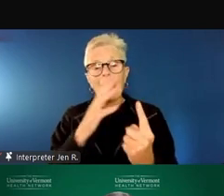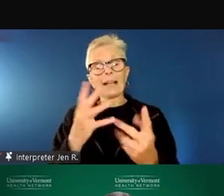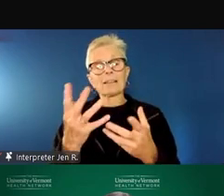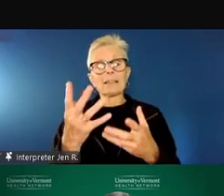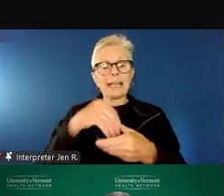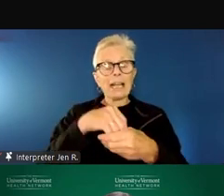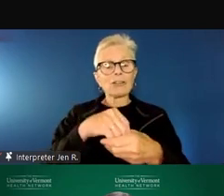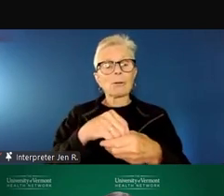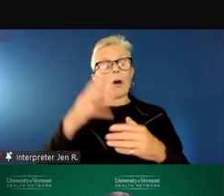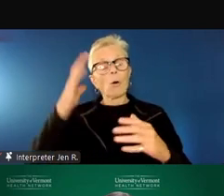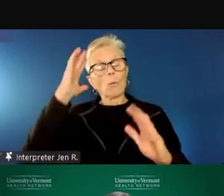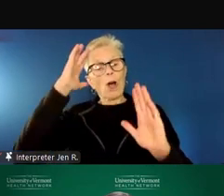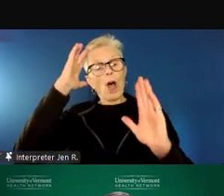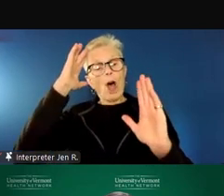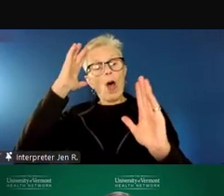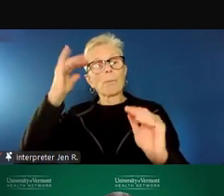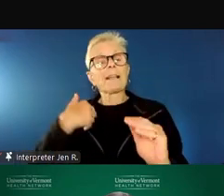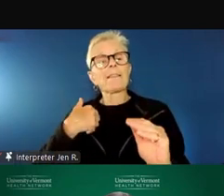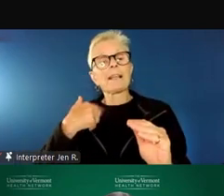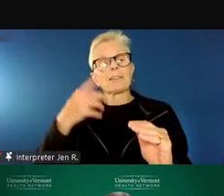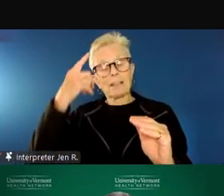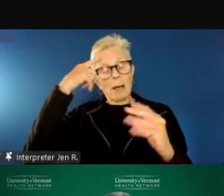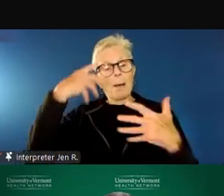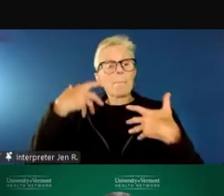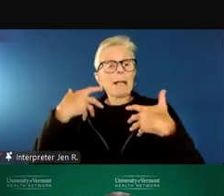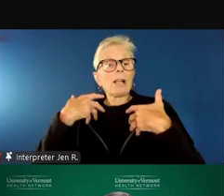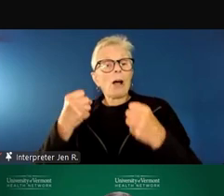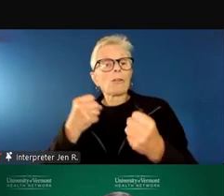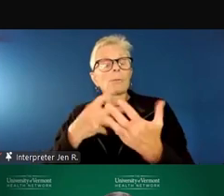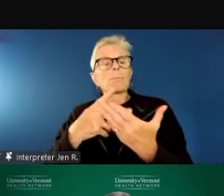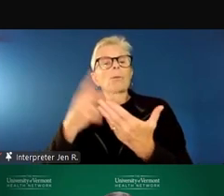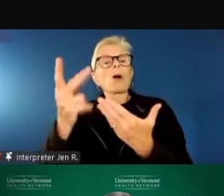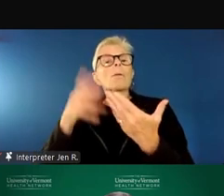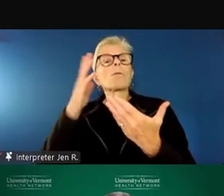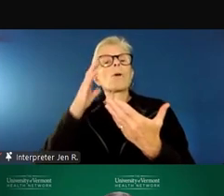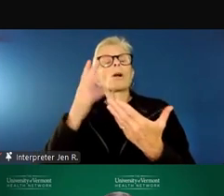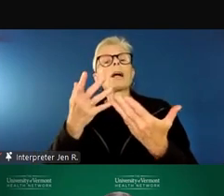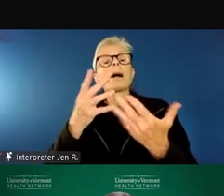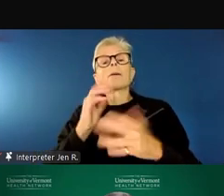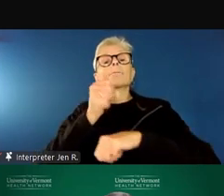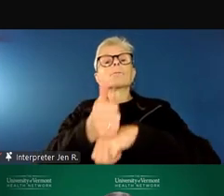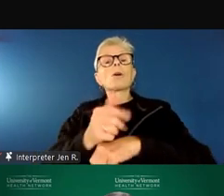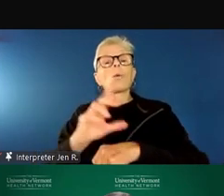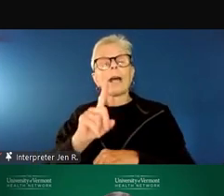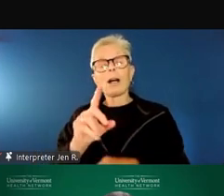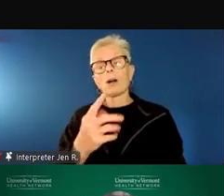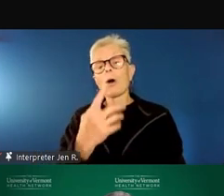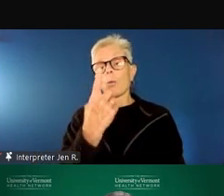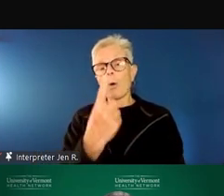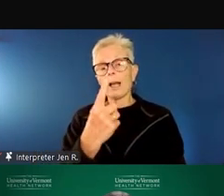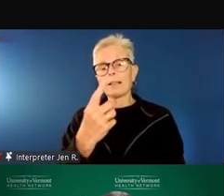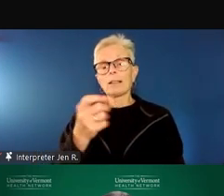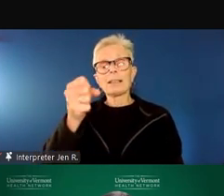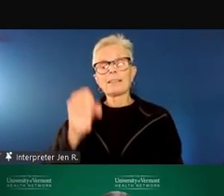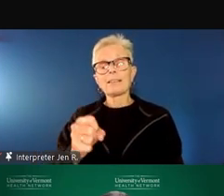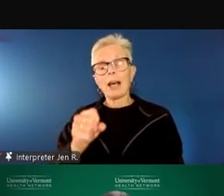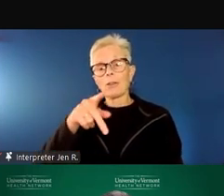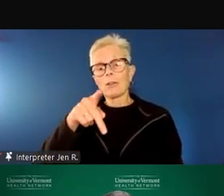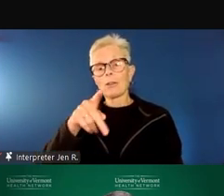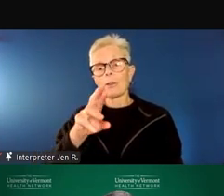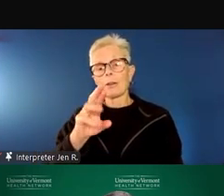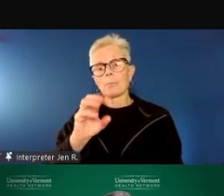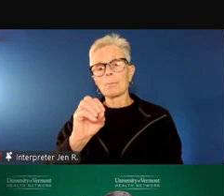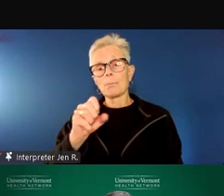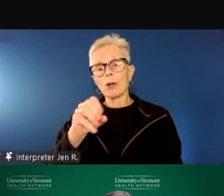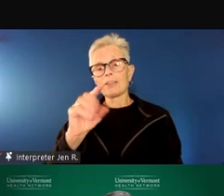health urgent care program will be at 1 South Prospect Street. We believe this location is both accessible and also